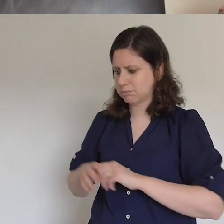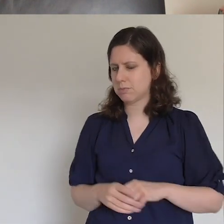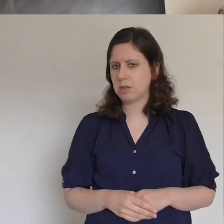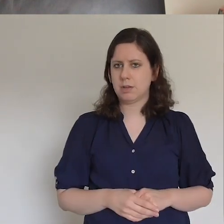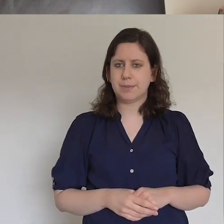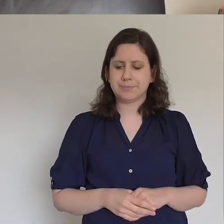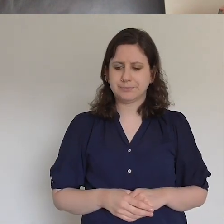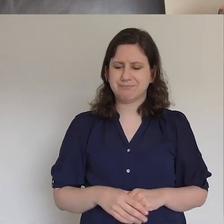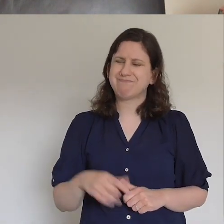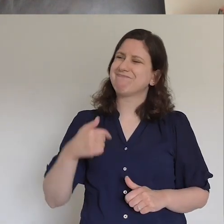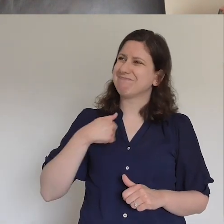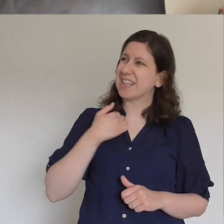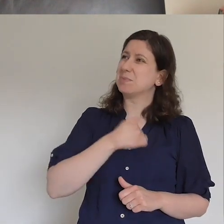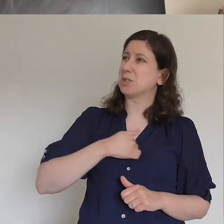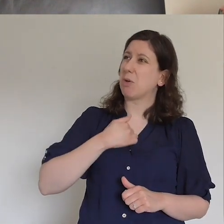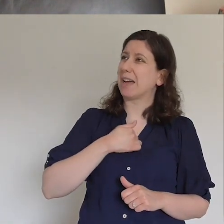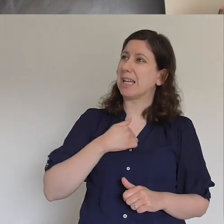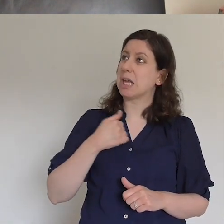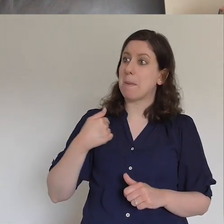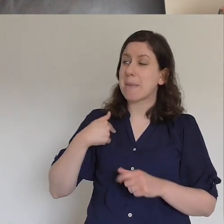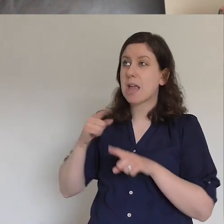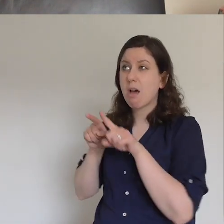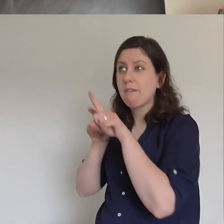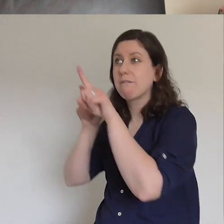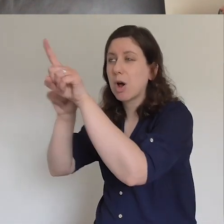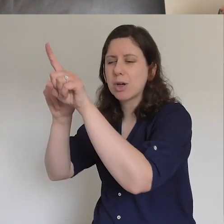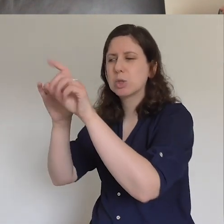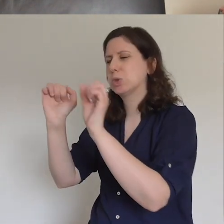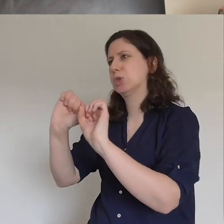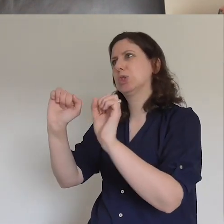I'm sorry Lord that I've not been living for you till now